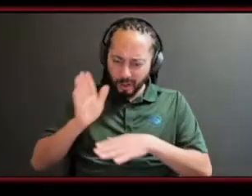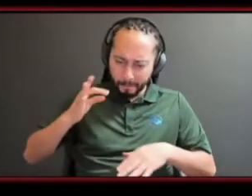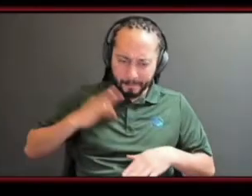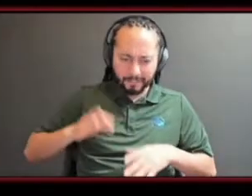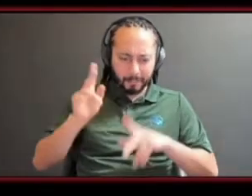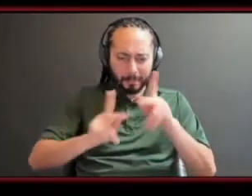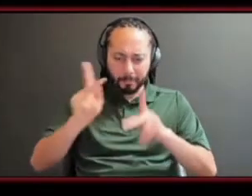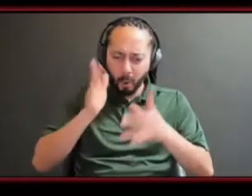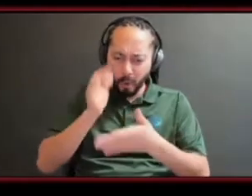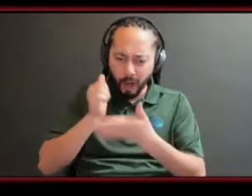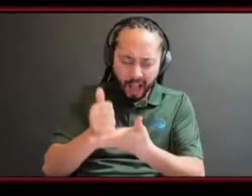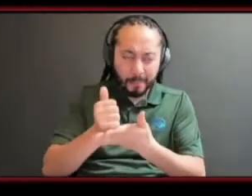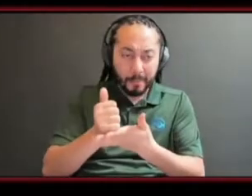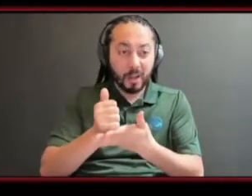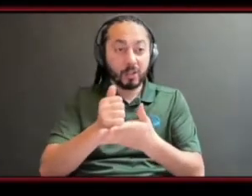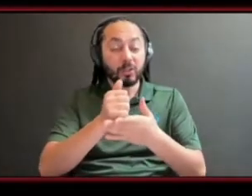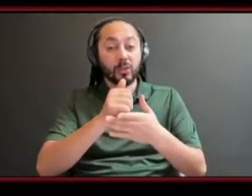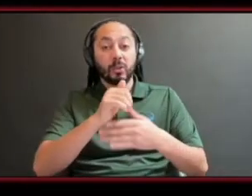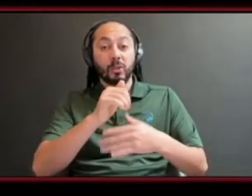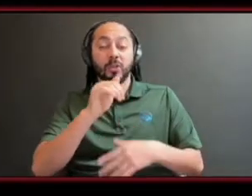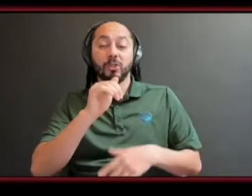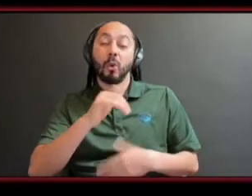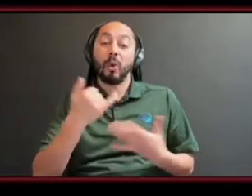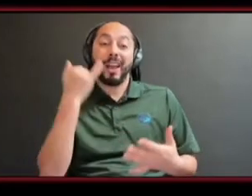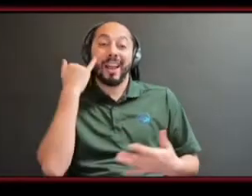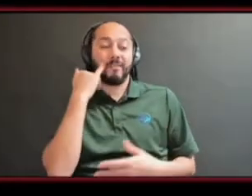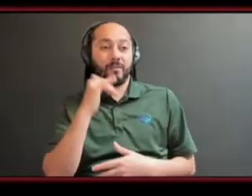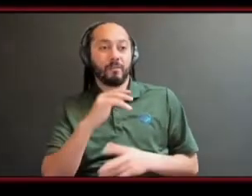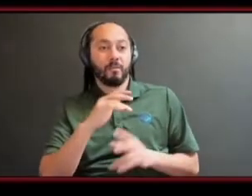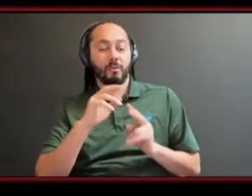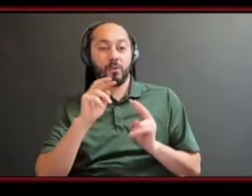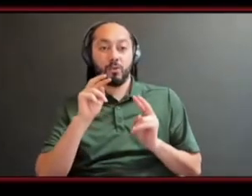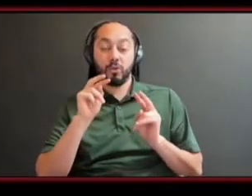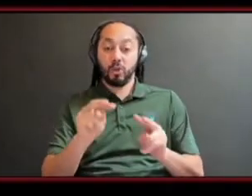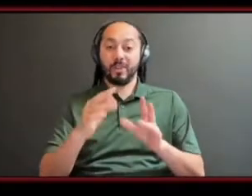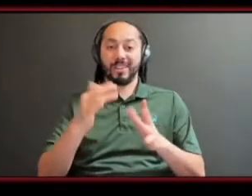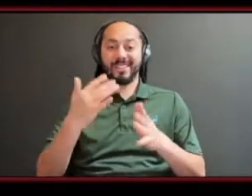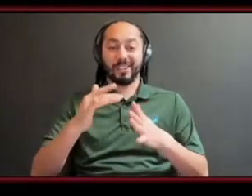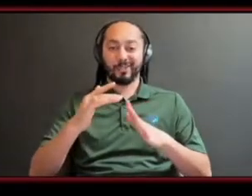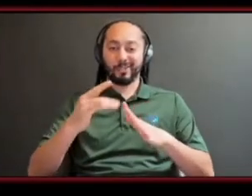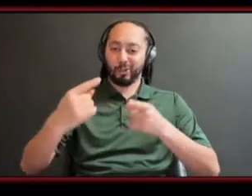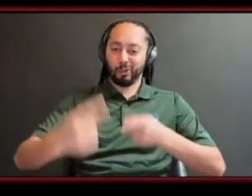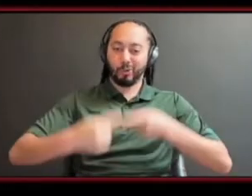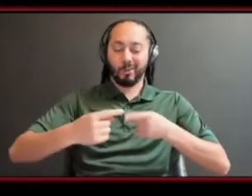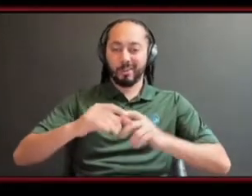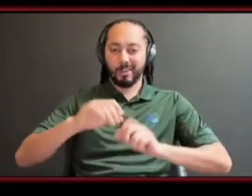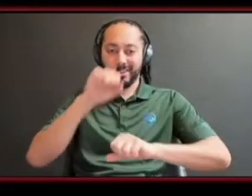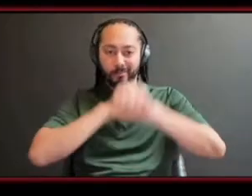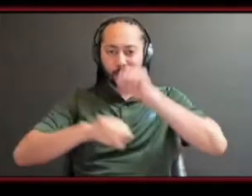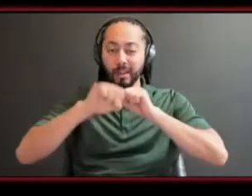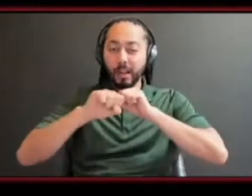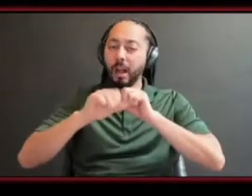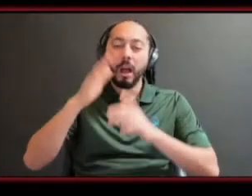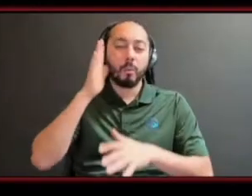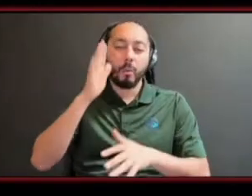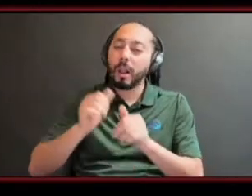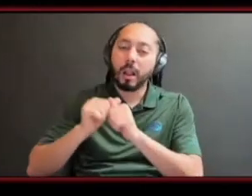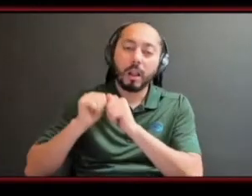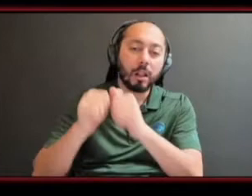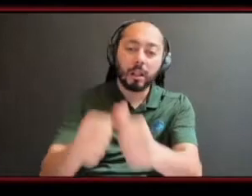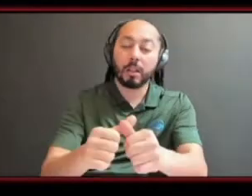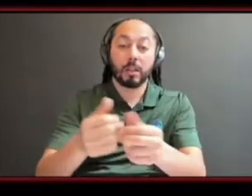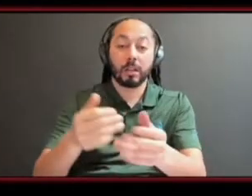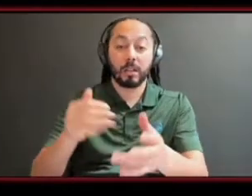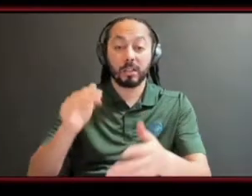so to look at the struggles it's it's constant the minute i got into this uh first as a model um